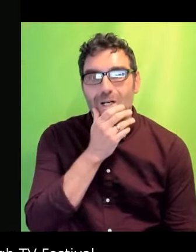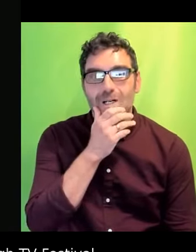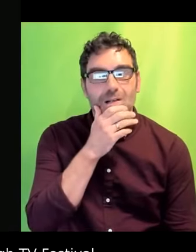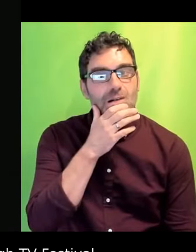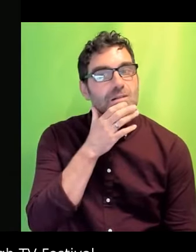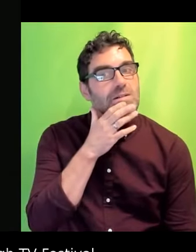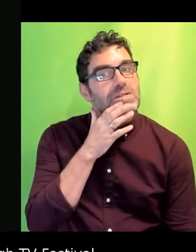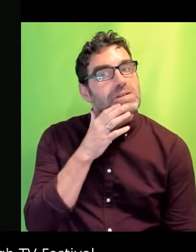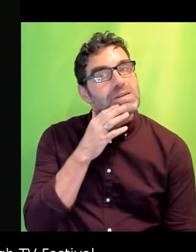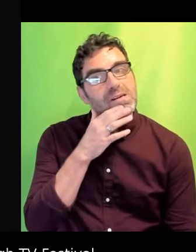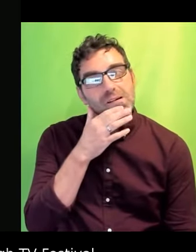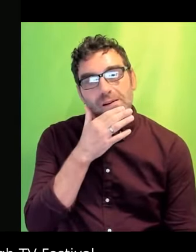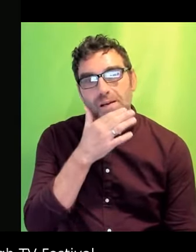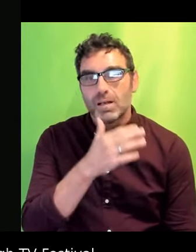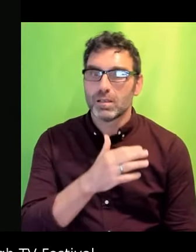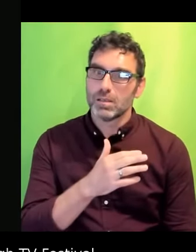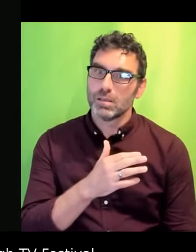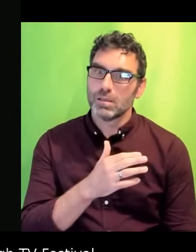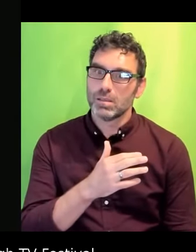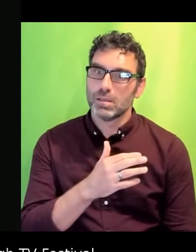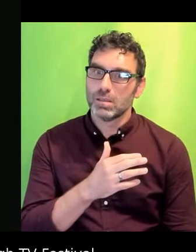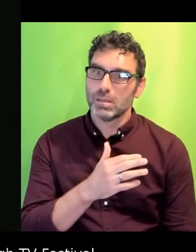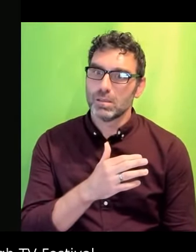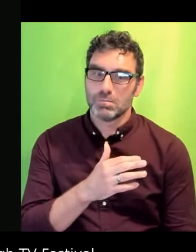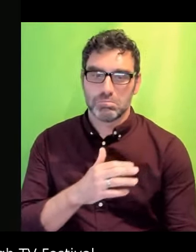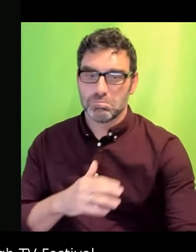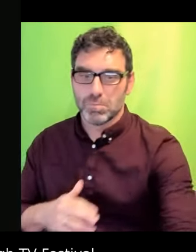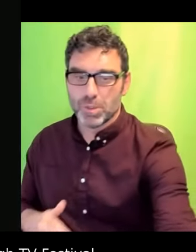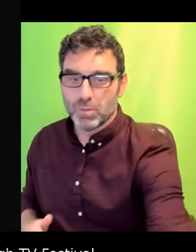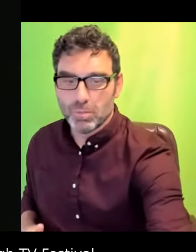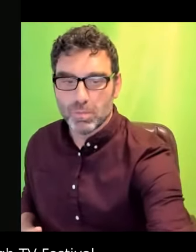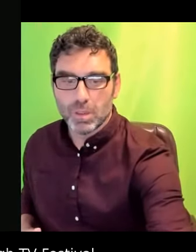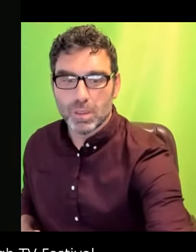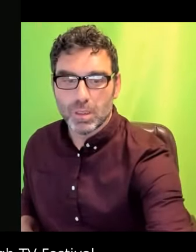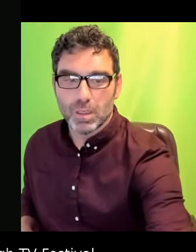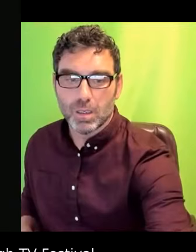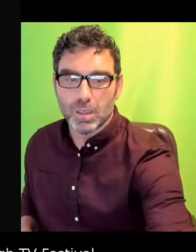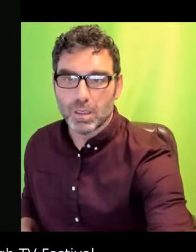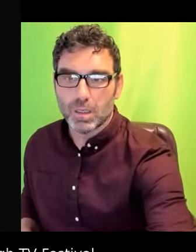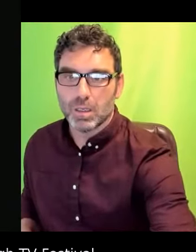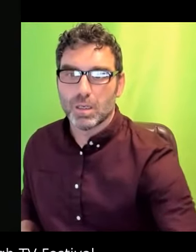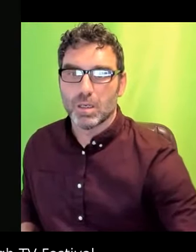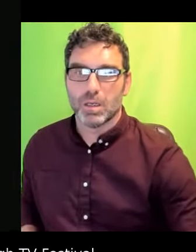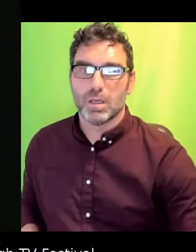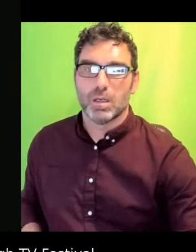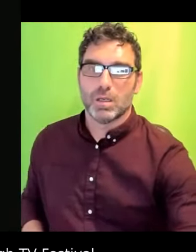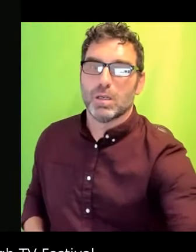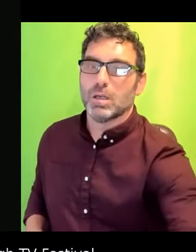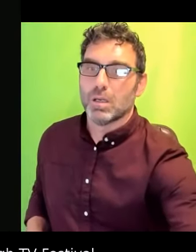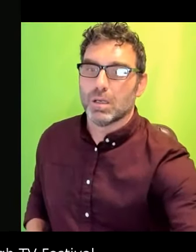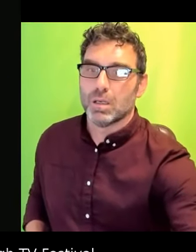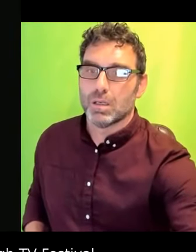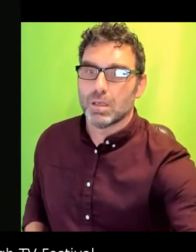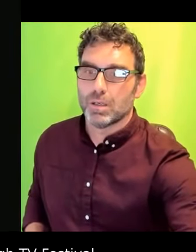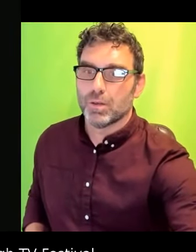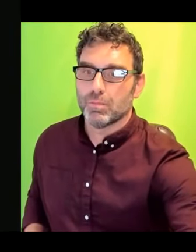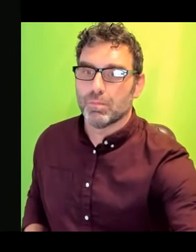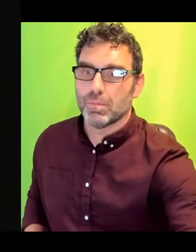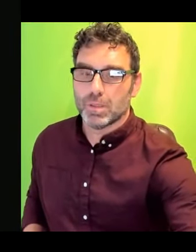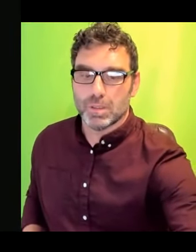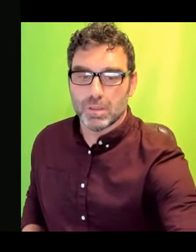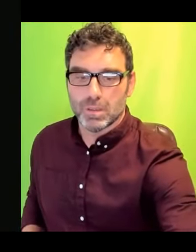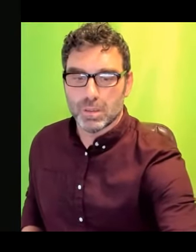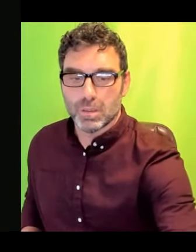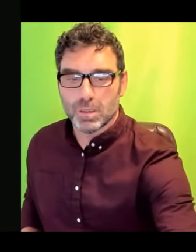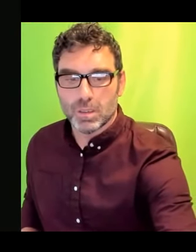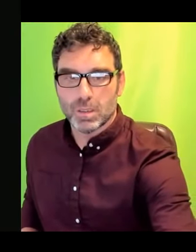ongoing support. Throughout my career, I've been committed to telling the best stories for the audience. As I've moved